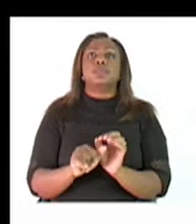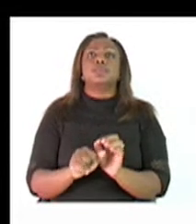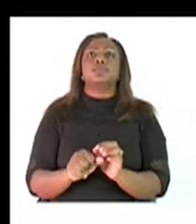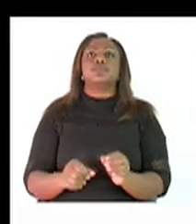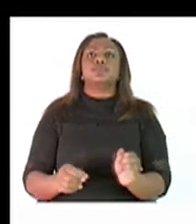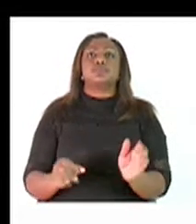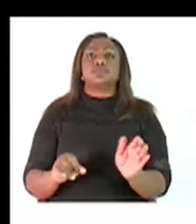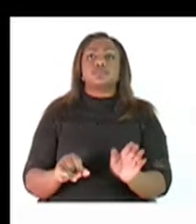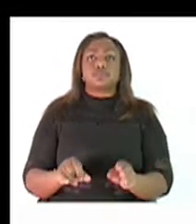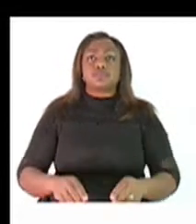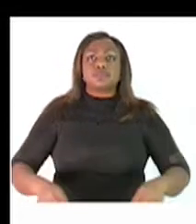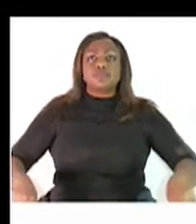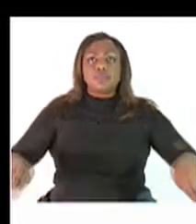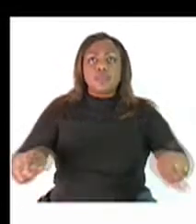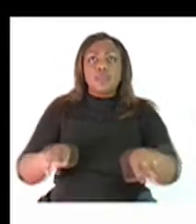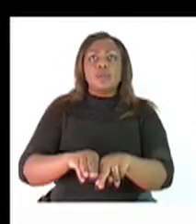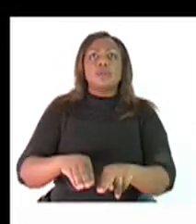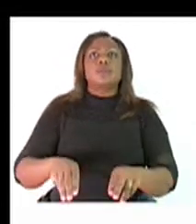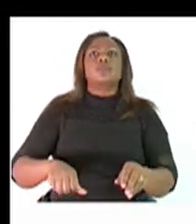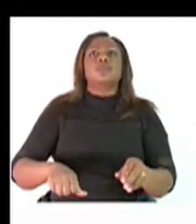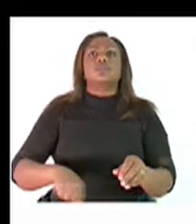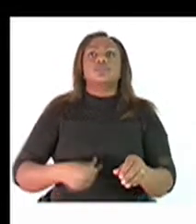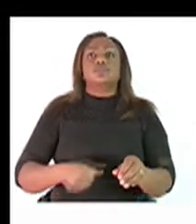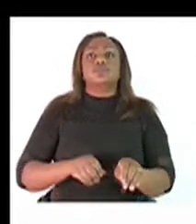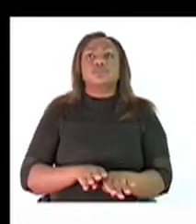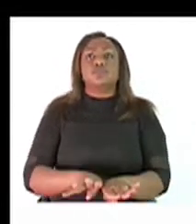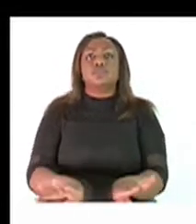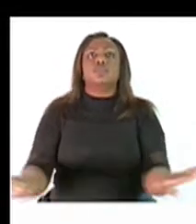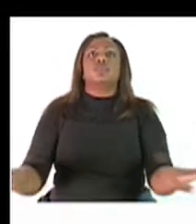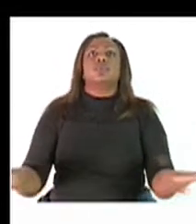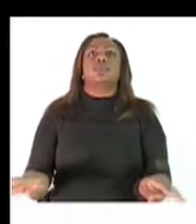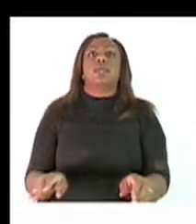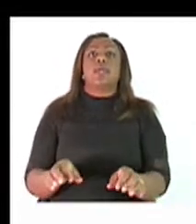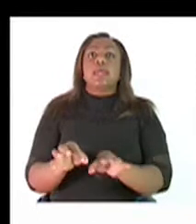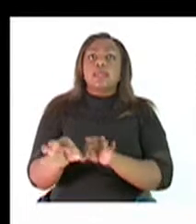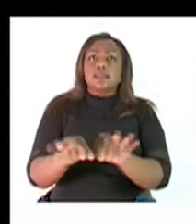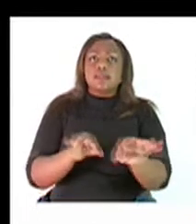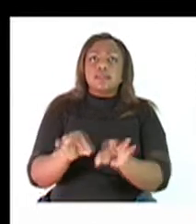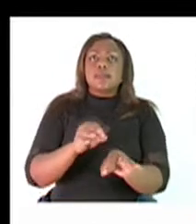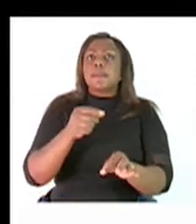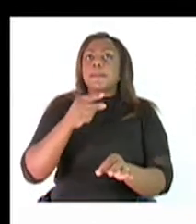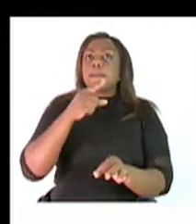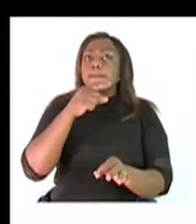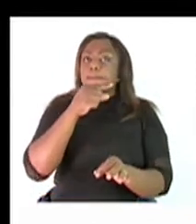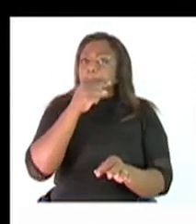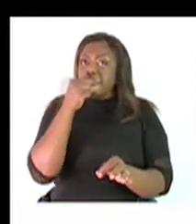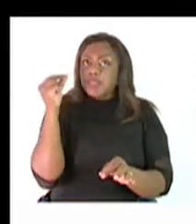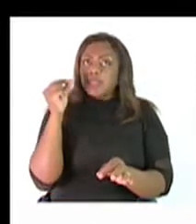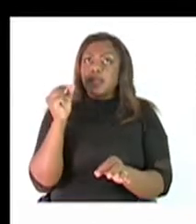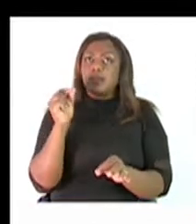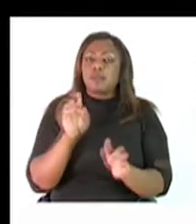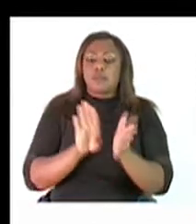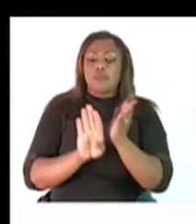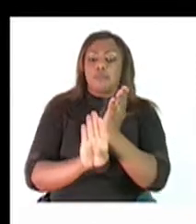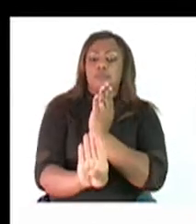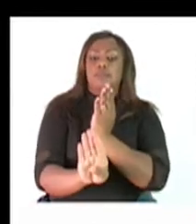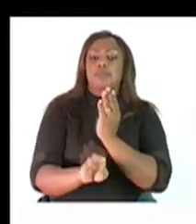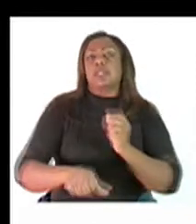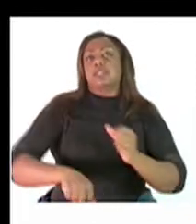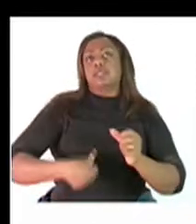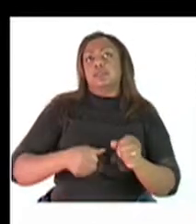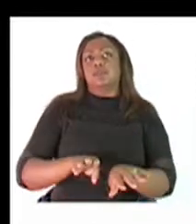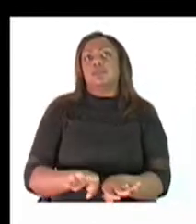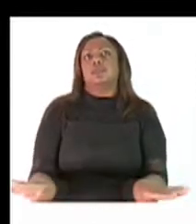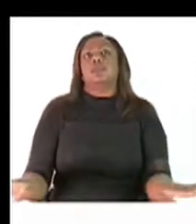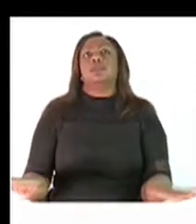Describe how to prevent a further spread of these diseases. Now, during our lesson, we'll be talking of some